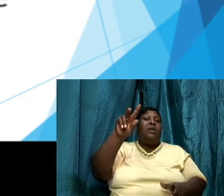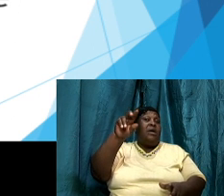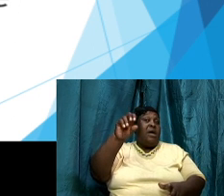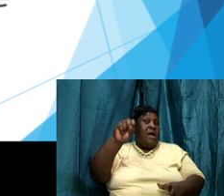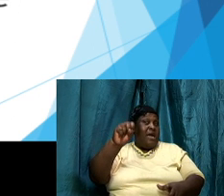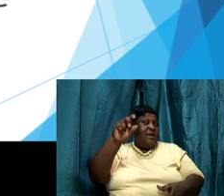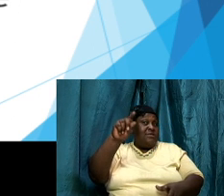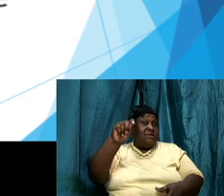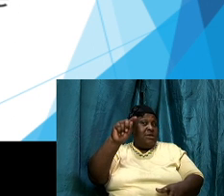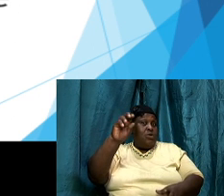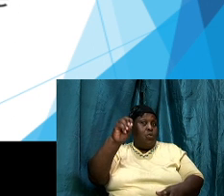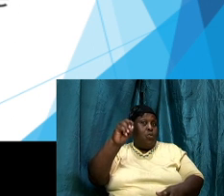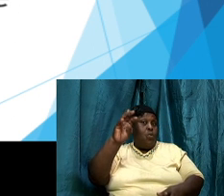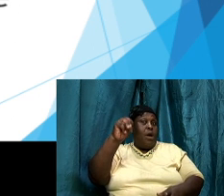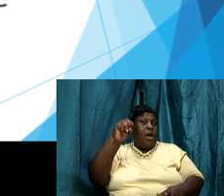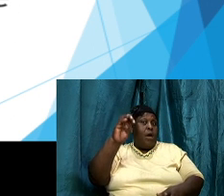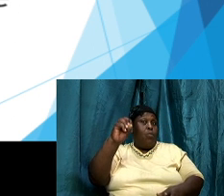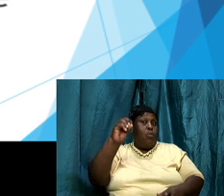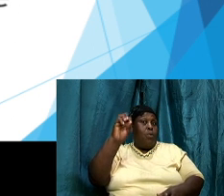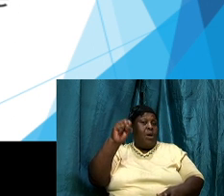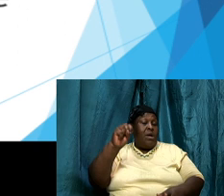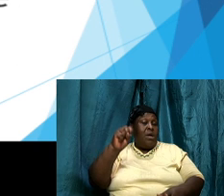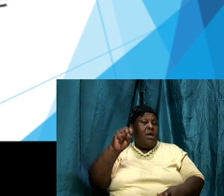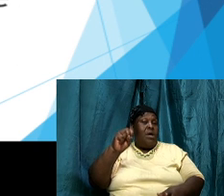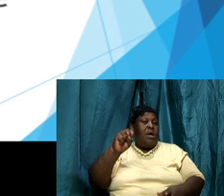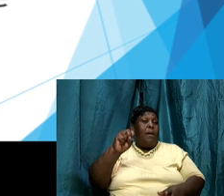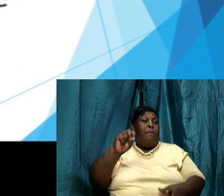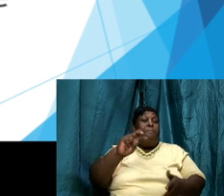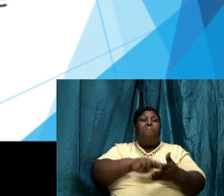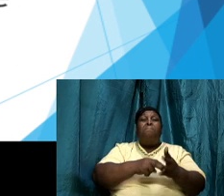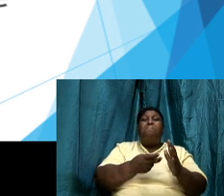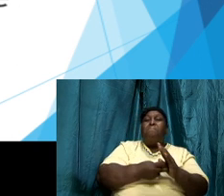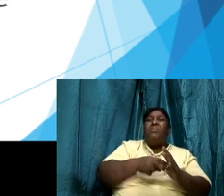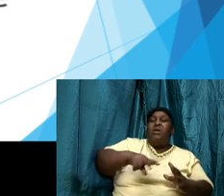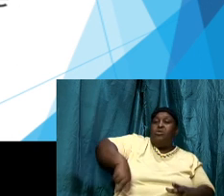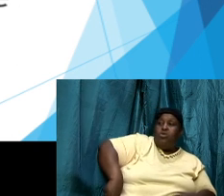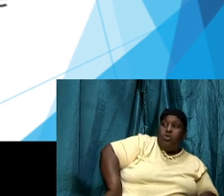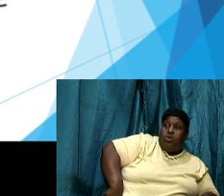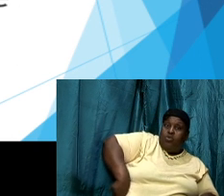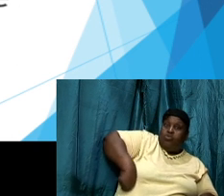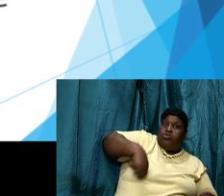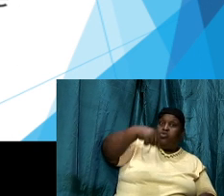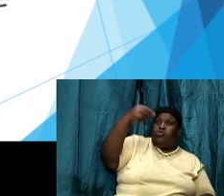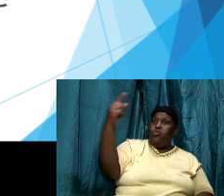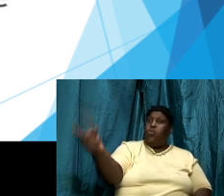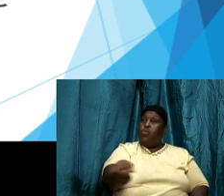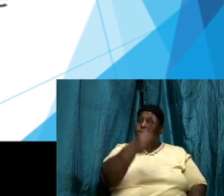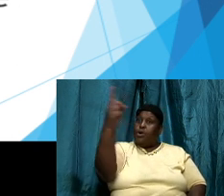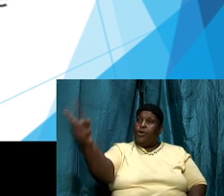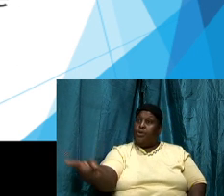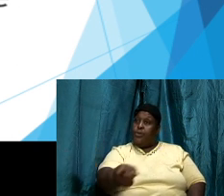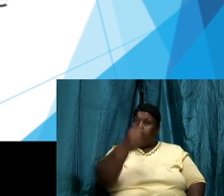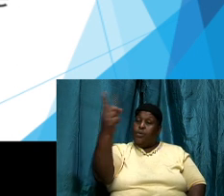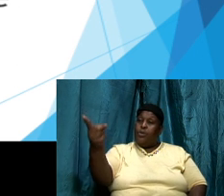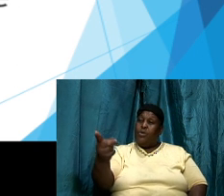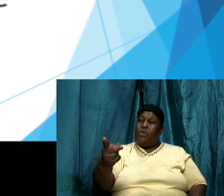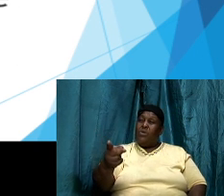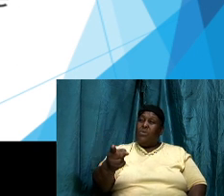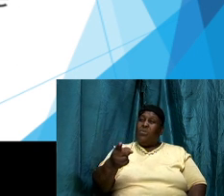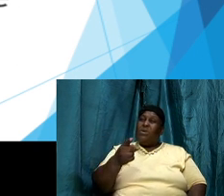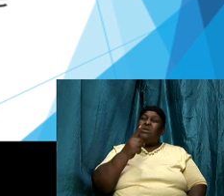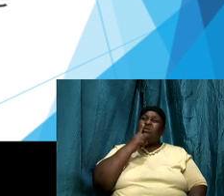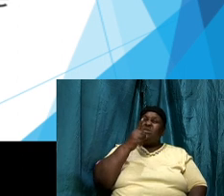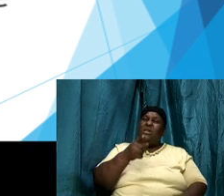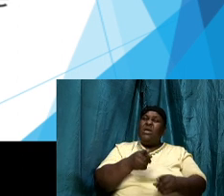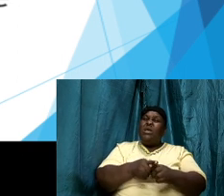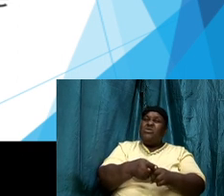or two mounted sword of course when it says two edged it is still quite correct because they are sharp and they are